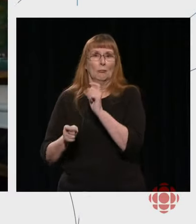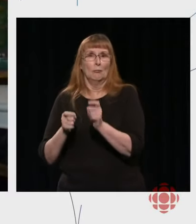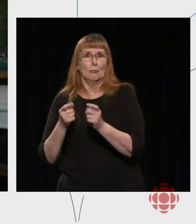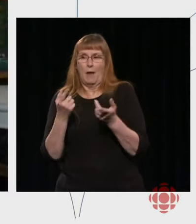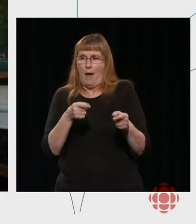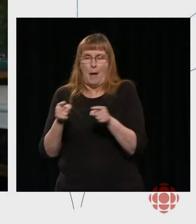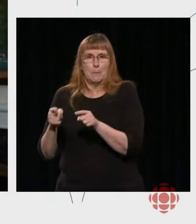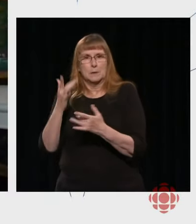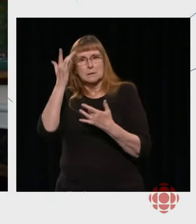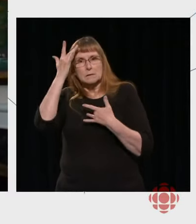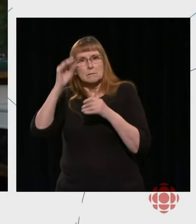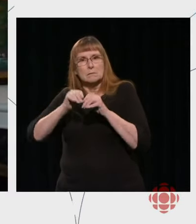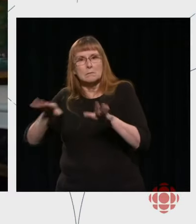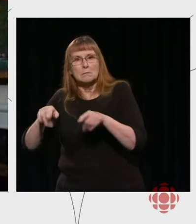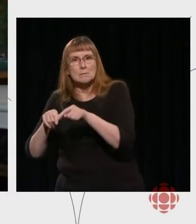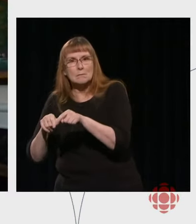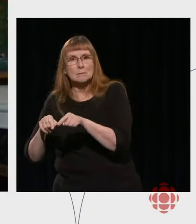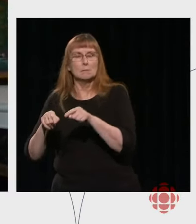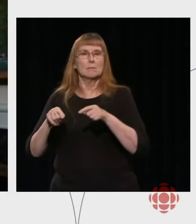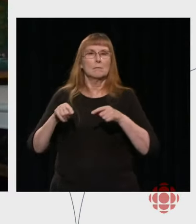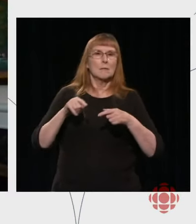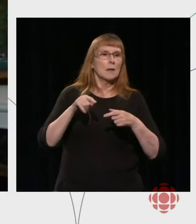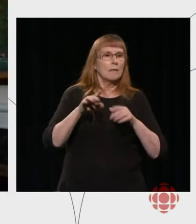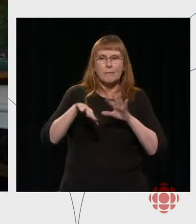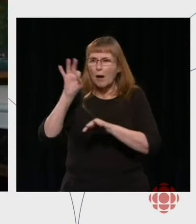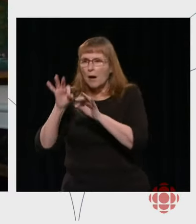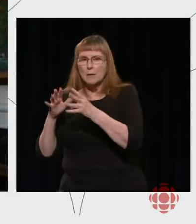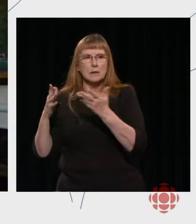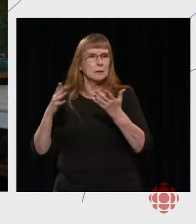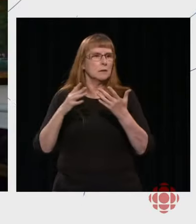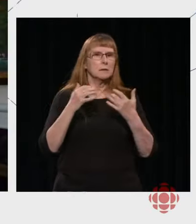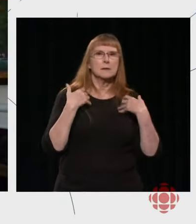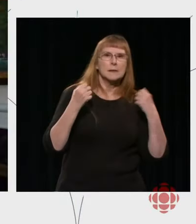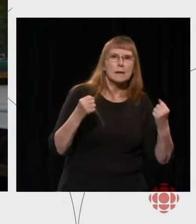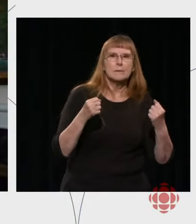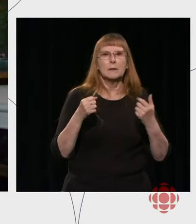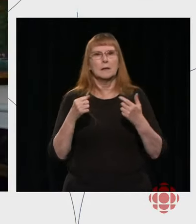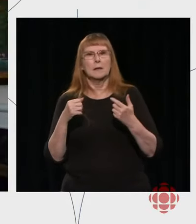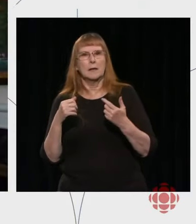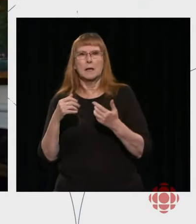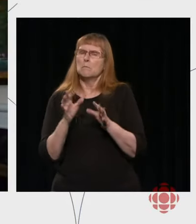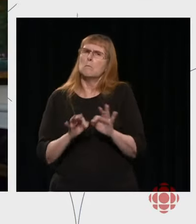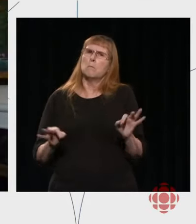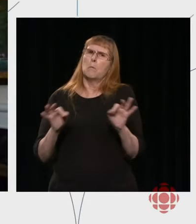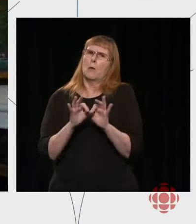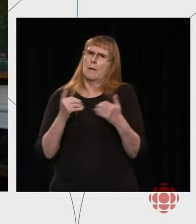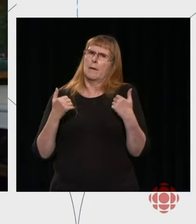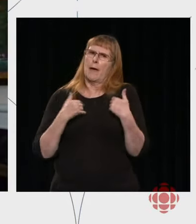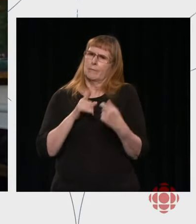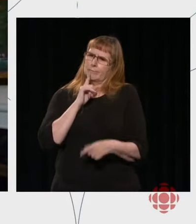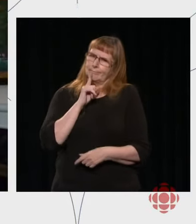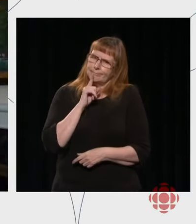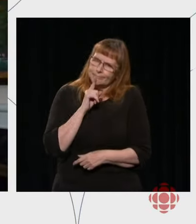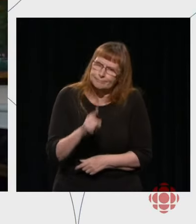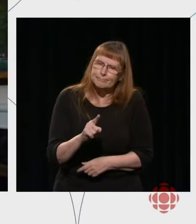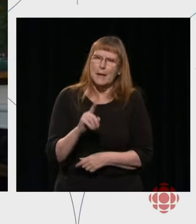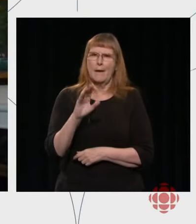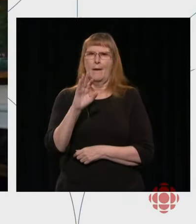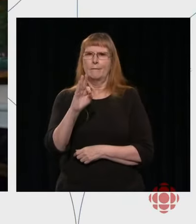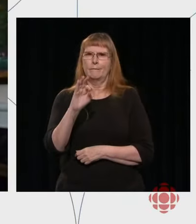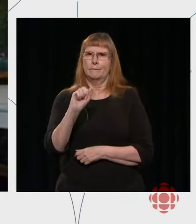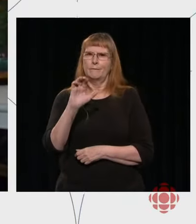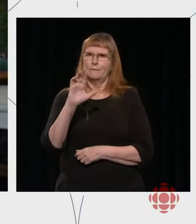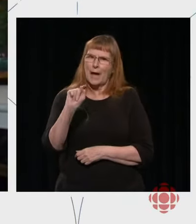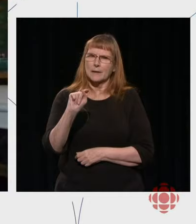and on the safety of Canadians and their families. Facts will be crucial. But we're also going to keep offering